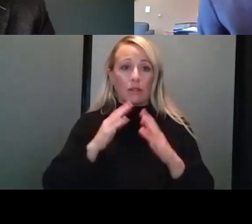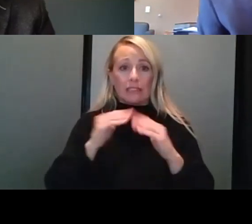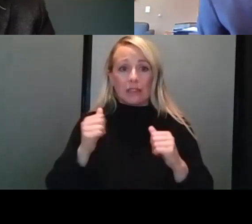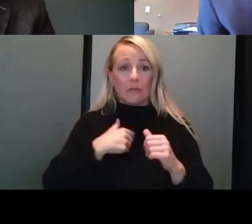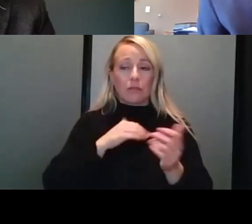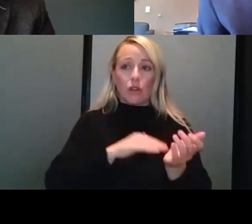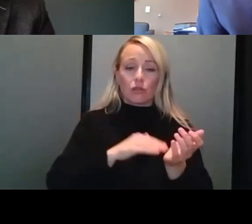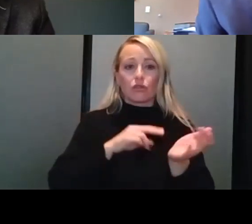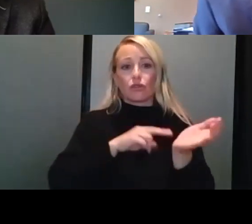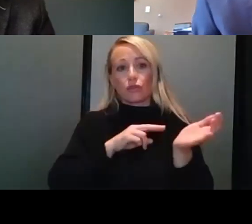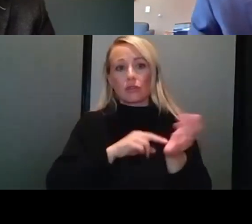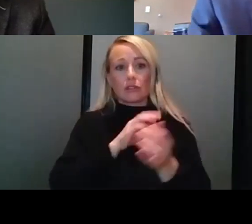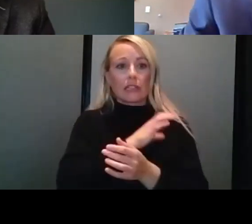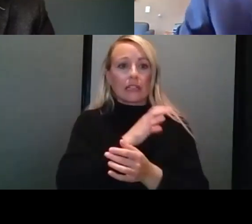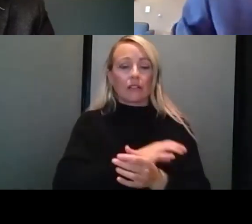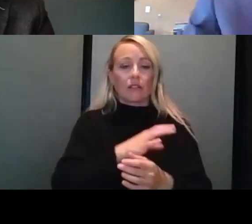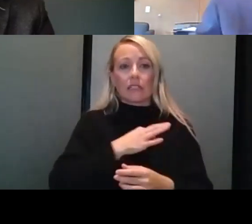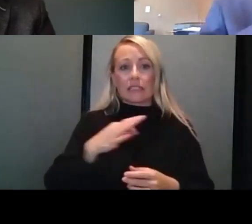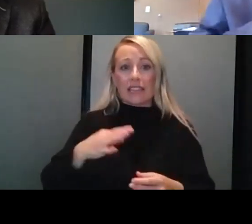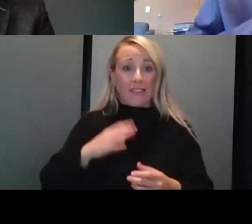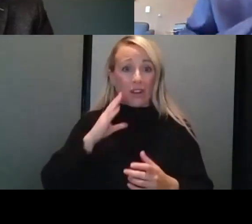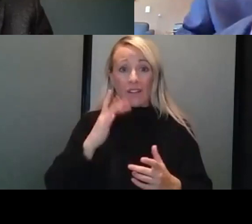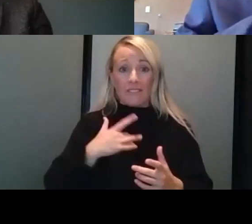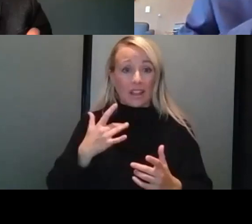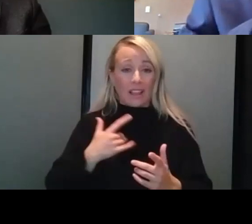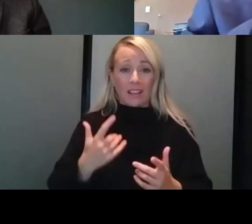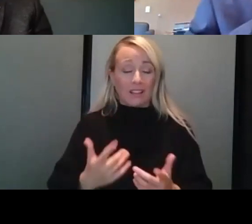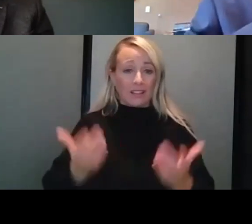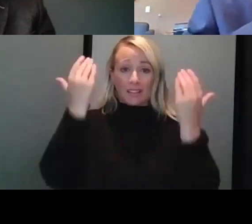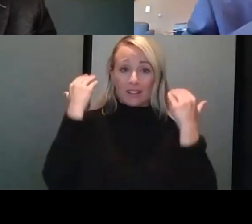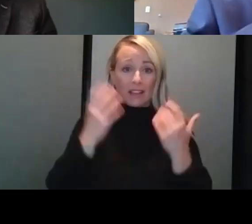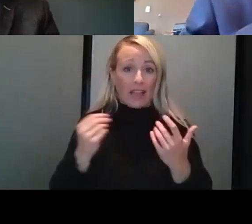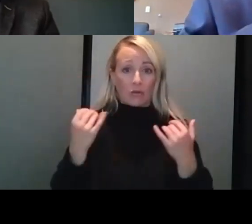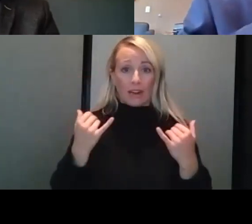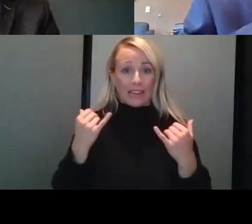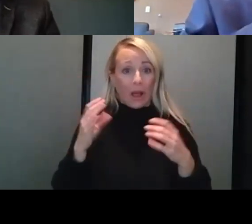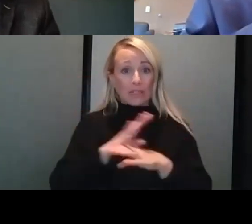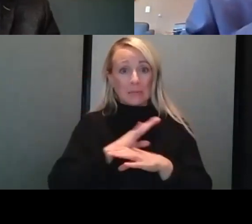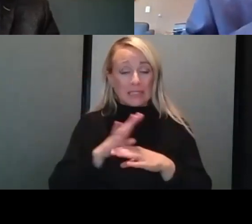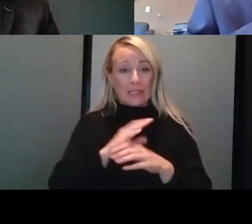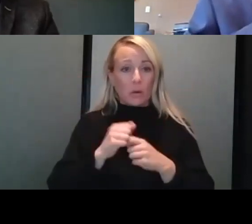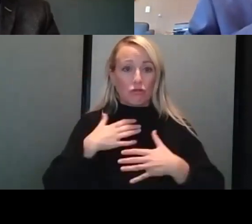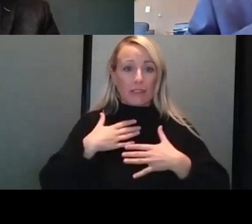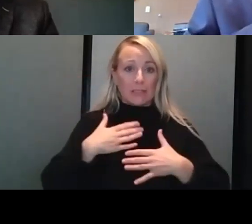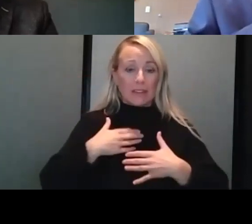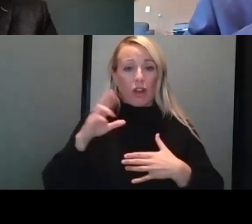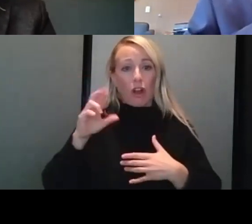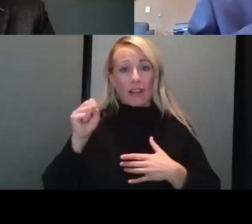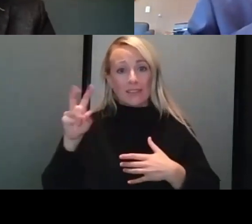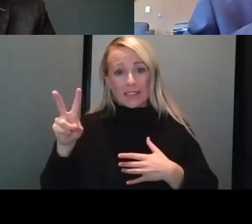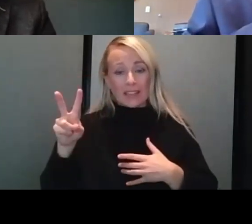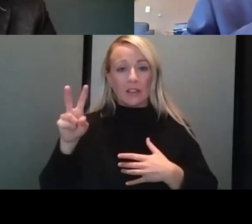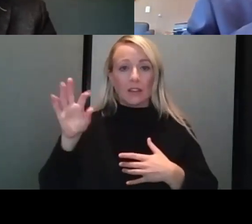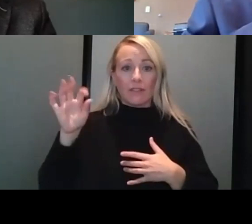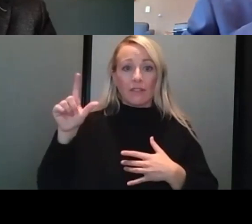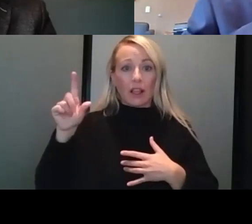nurses and clinical staff are maxed out. And we're coming into a busy season now with respiratory illness, RSV and flu. always